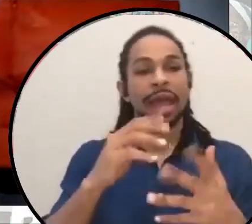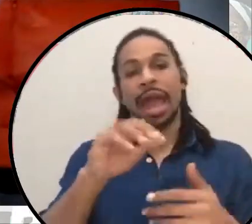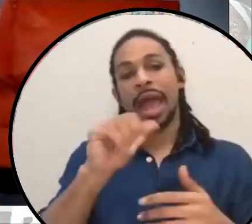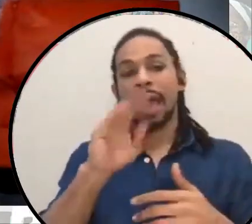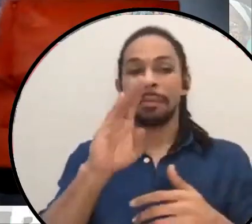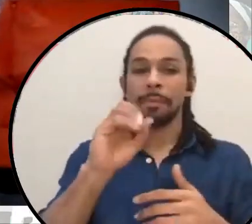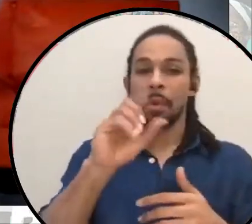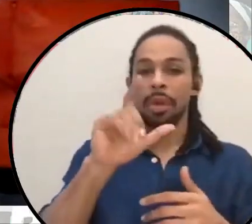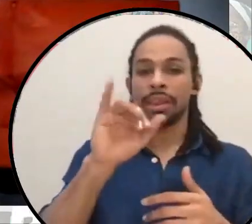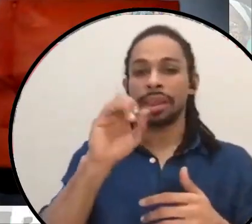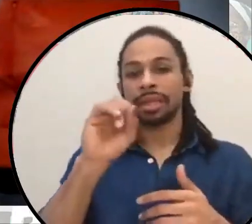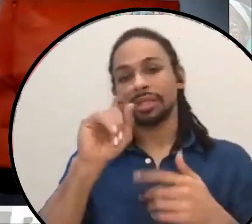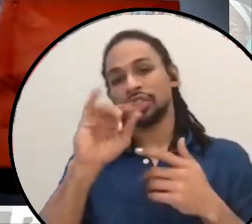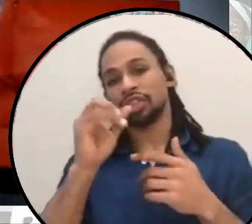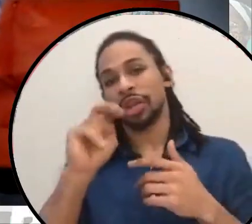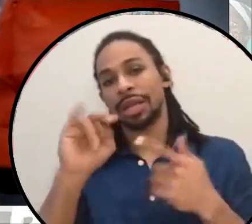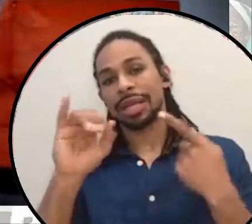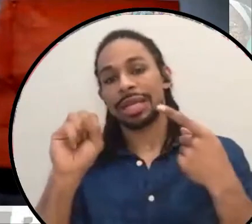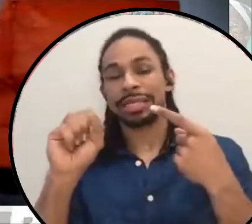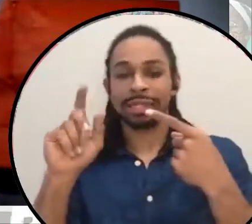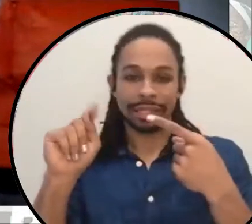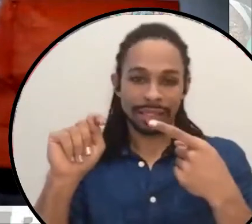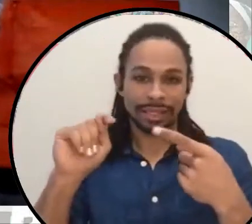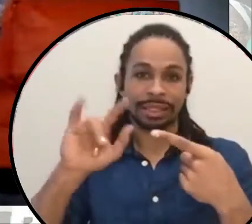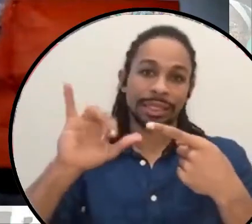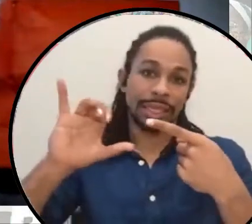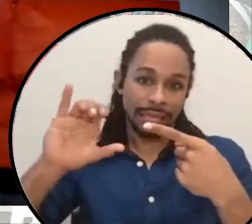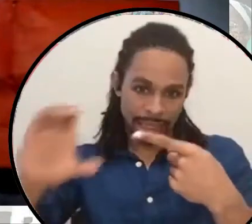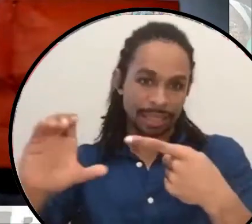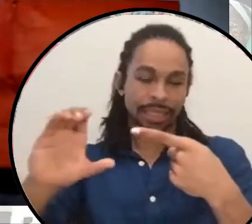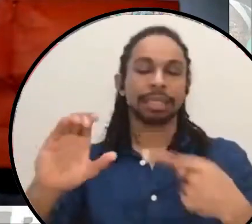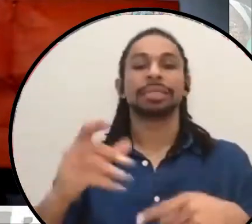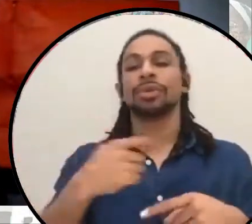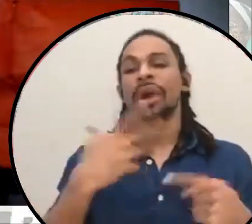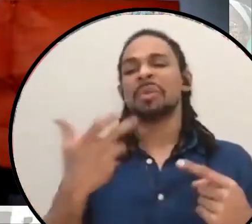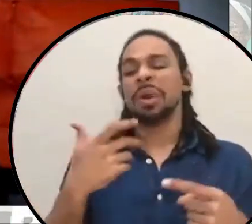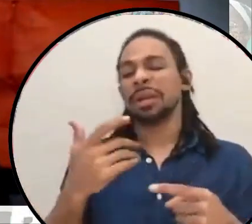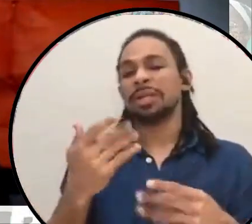I want us to, to think about that in terms of what our vision for abolition could be.